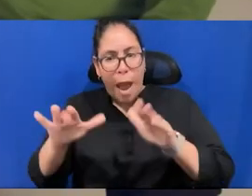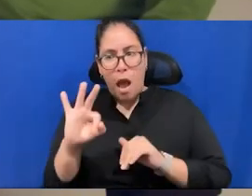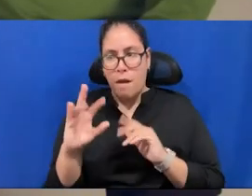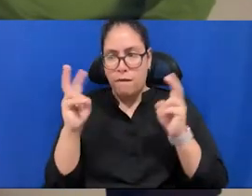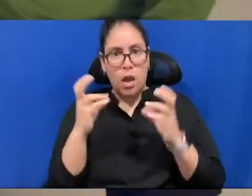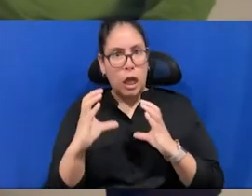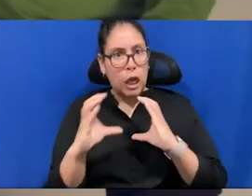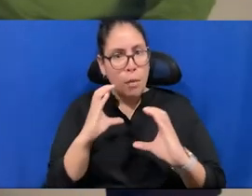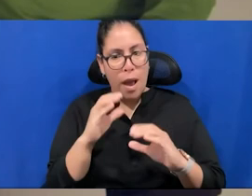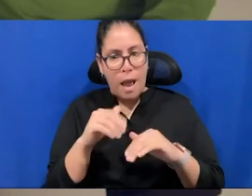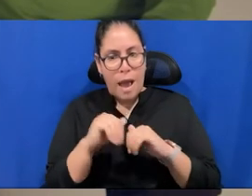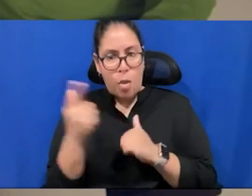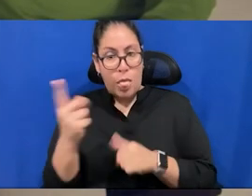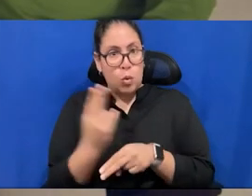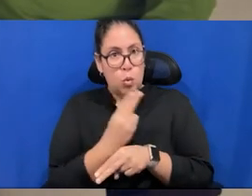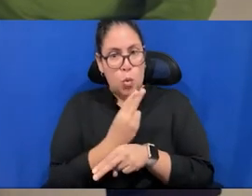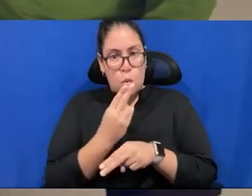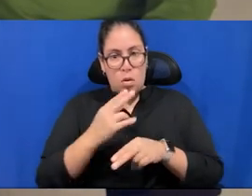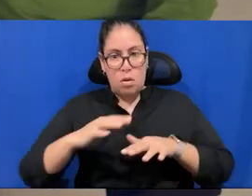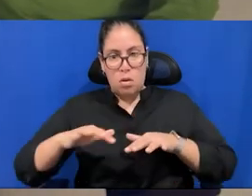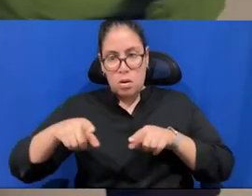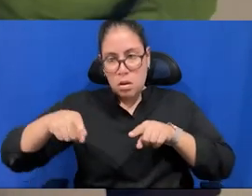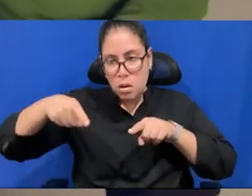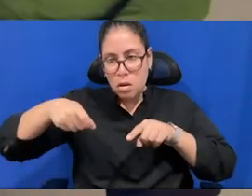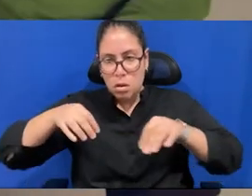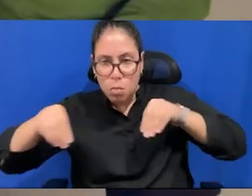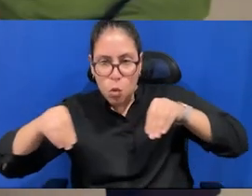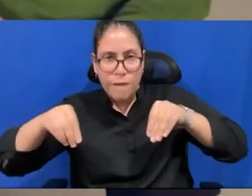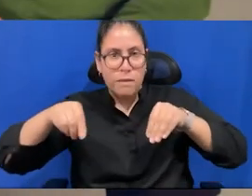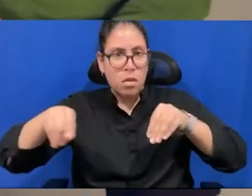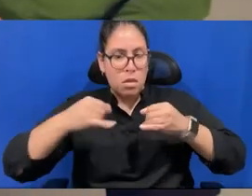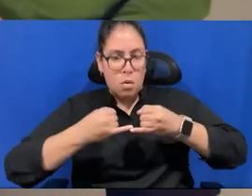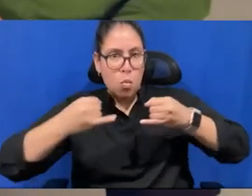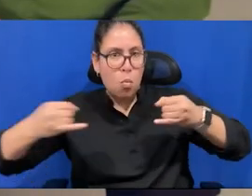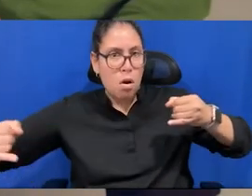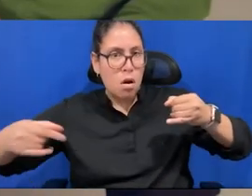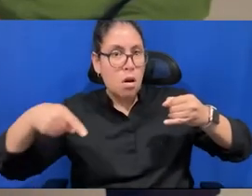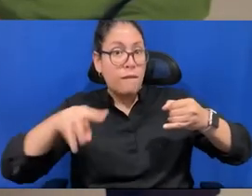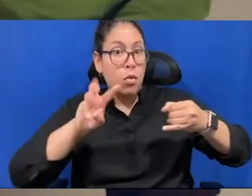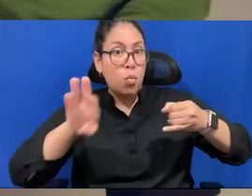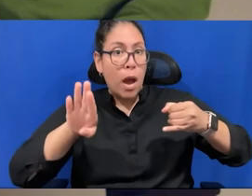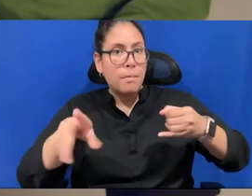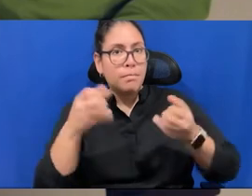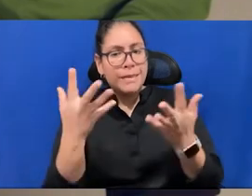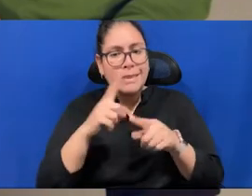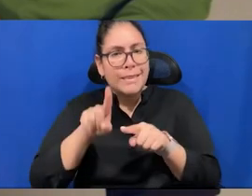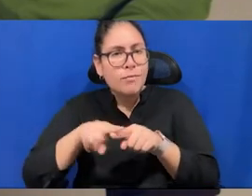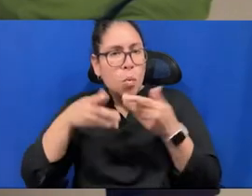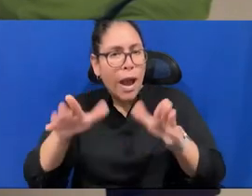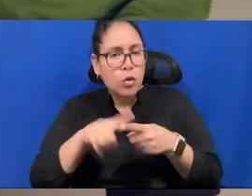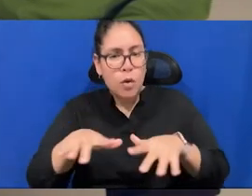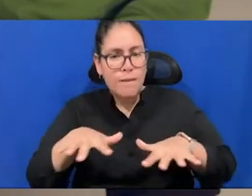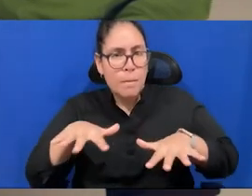vibration intertwined between the different spiders end up with a lot of vibration from the, because when we were recording on the,